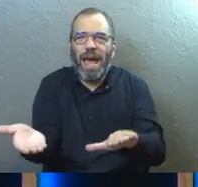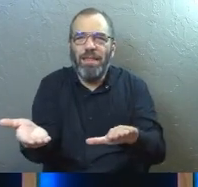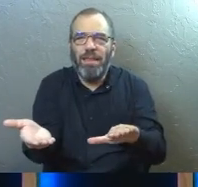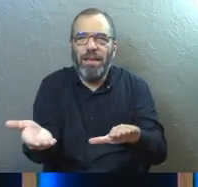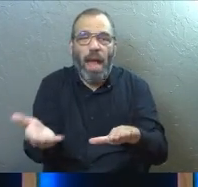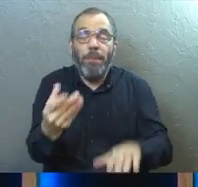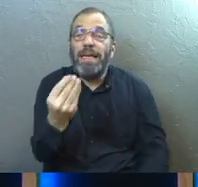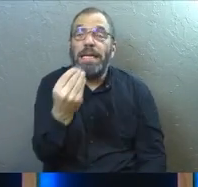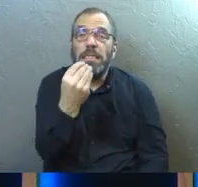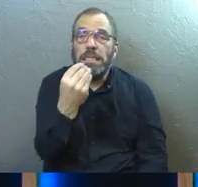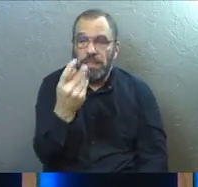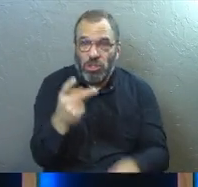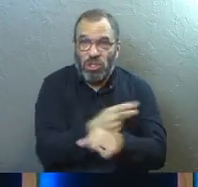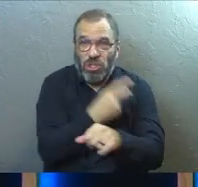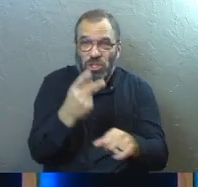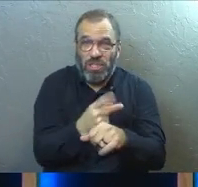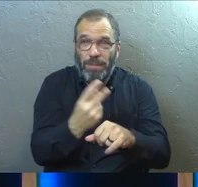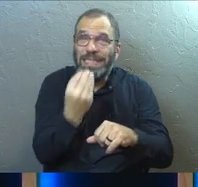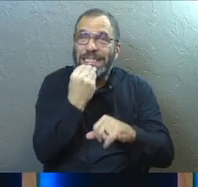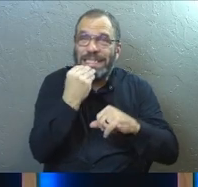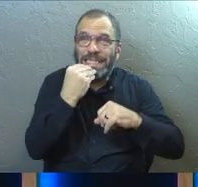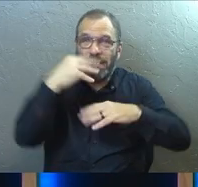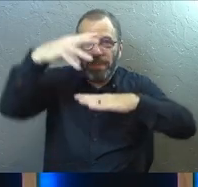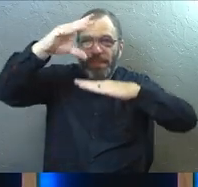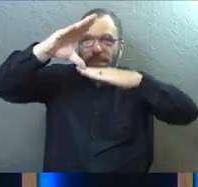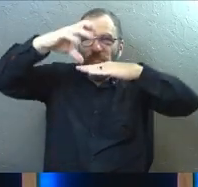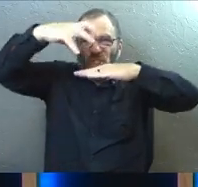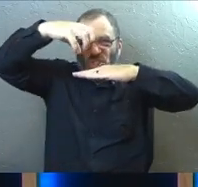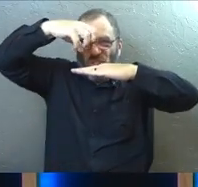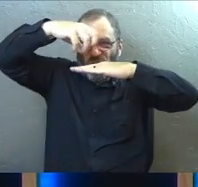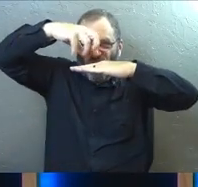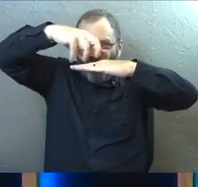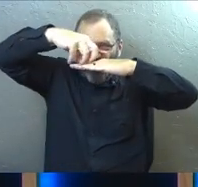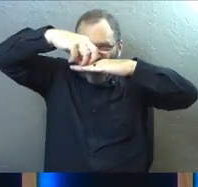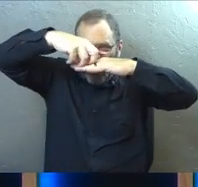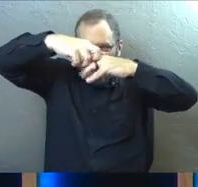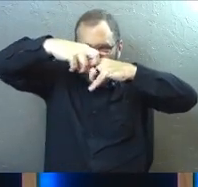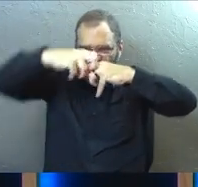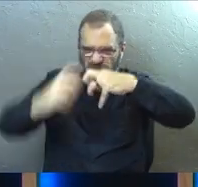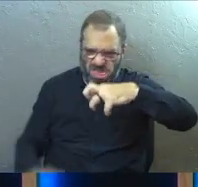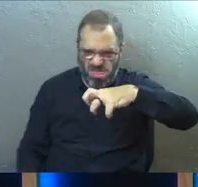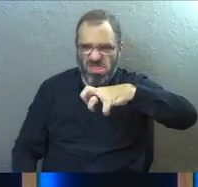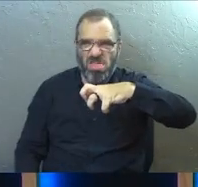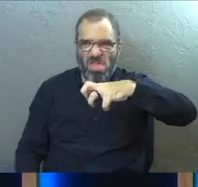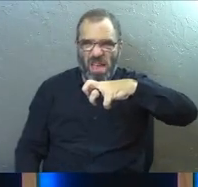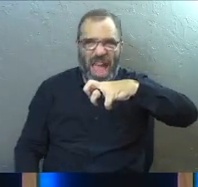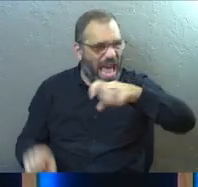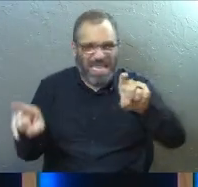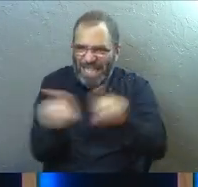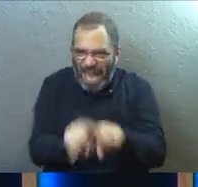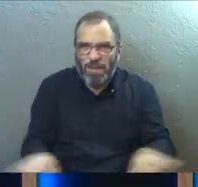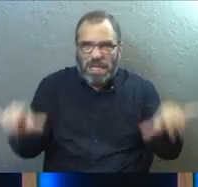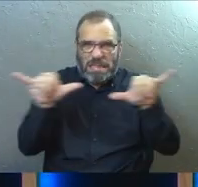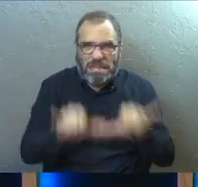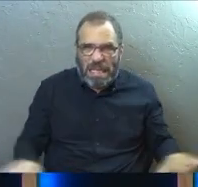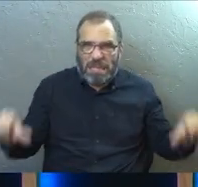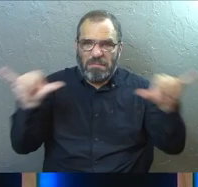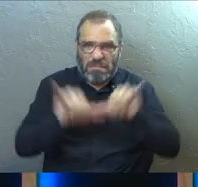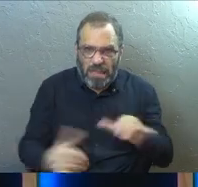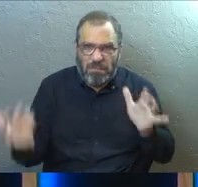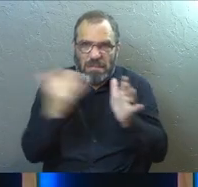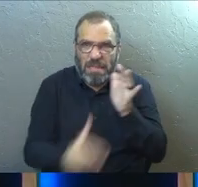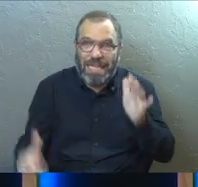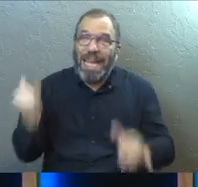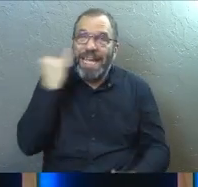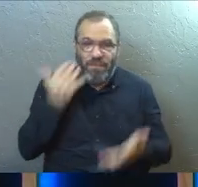Because they will, they'll go right down to the roots and nothing will be able to grow back. And every path that they walk, they'll just keep walking that same path over and over and over again.